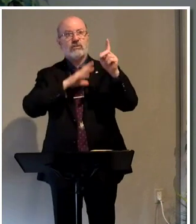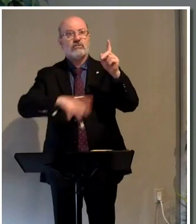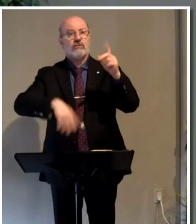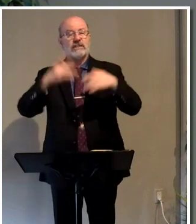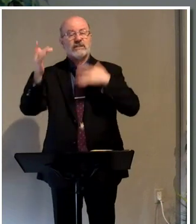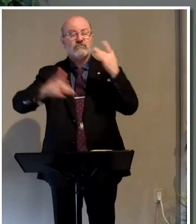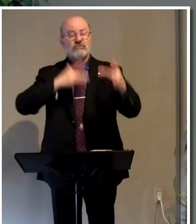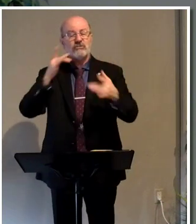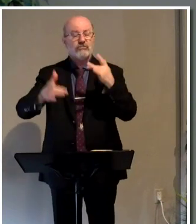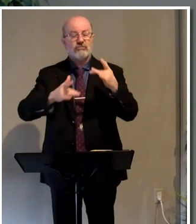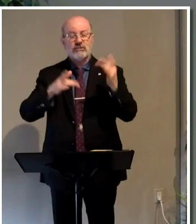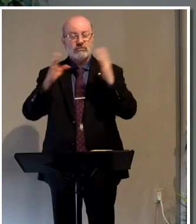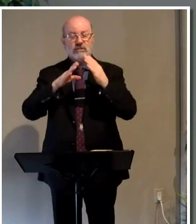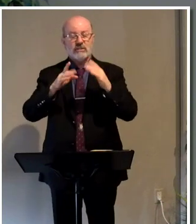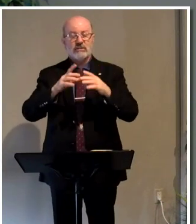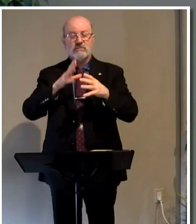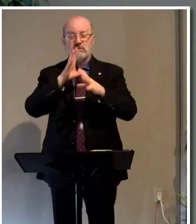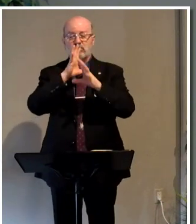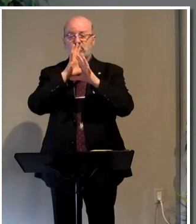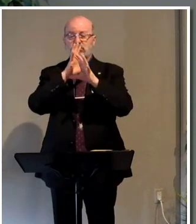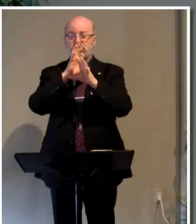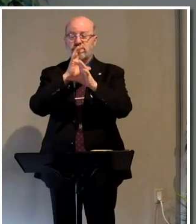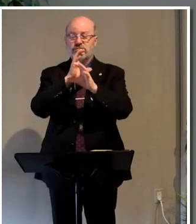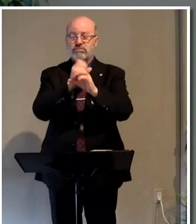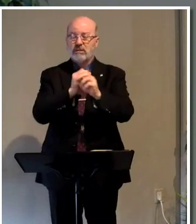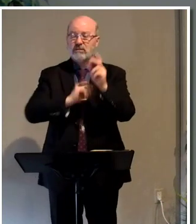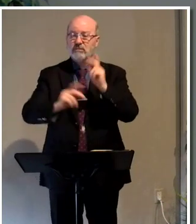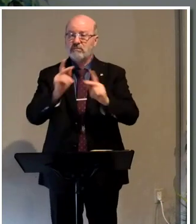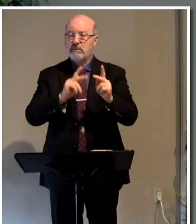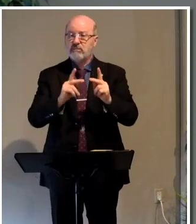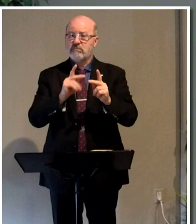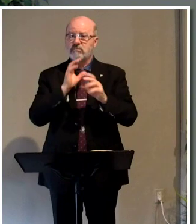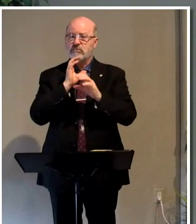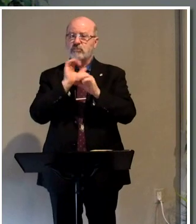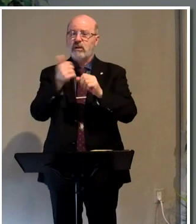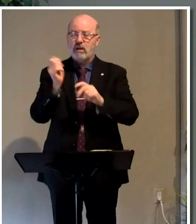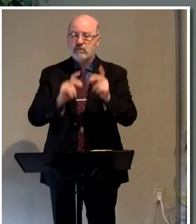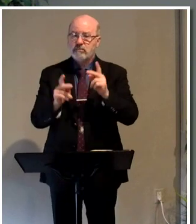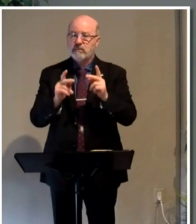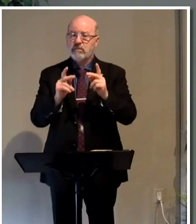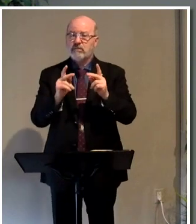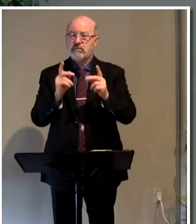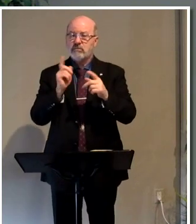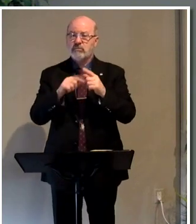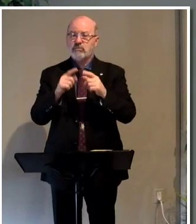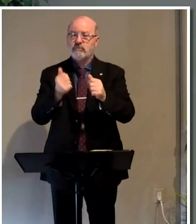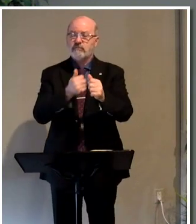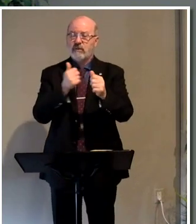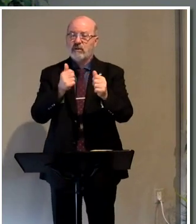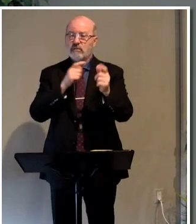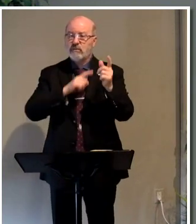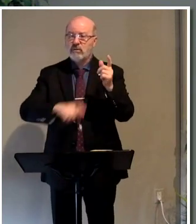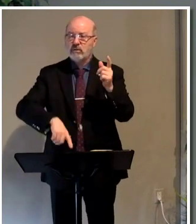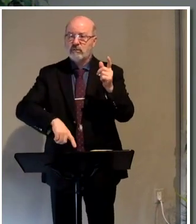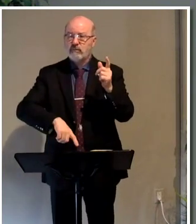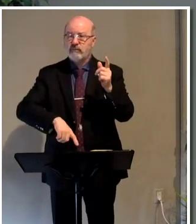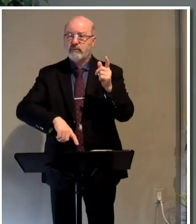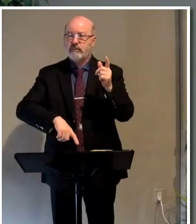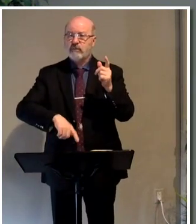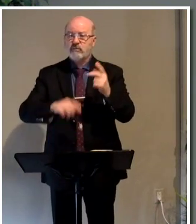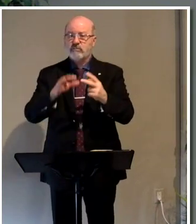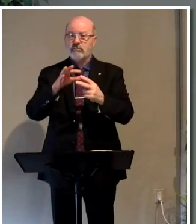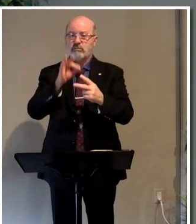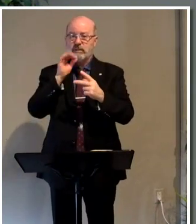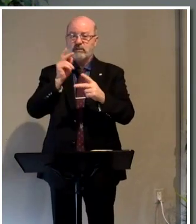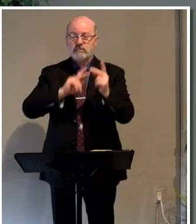rejoicing in trials should be very attractive to people that it will draw others to follow the Lord. We're a peculiar